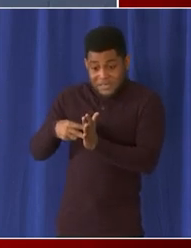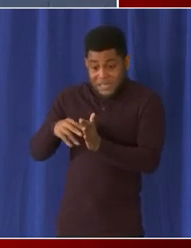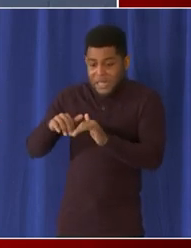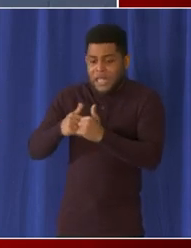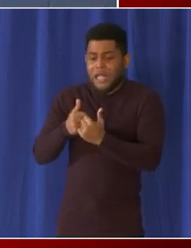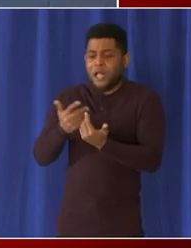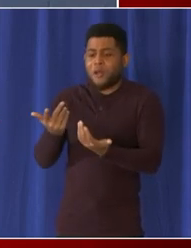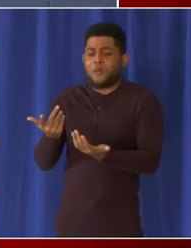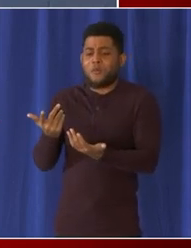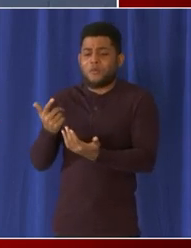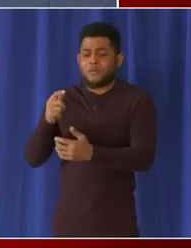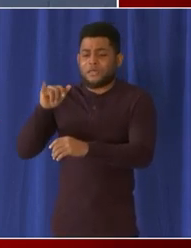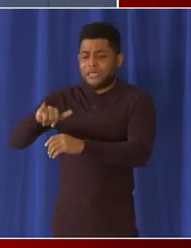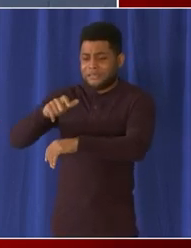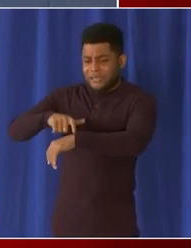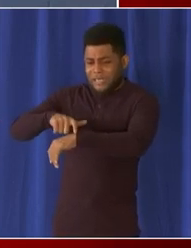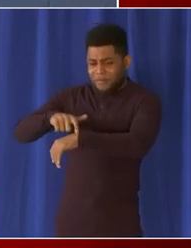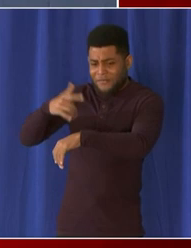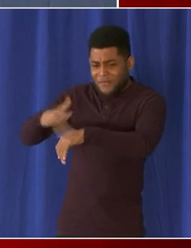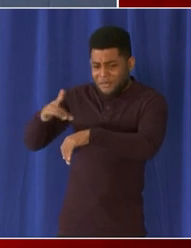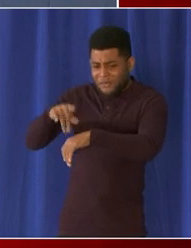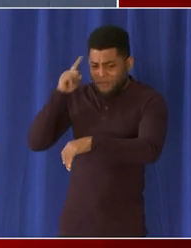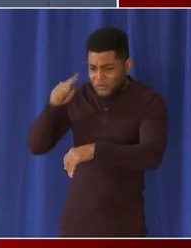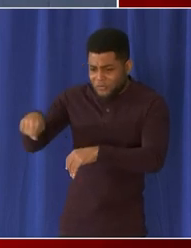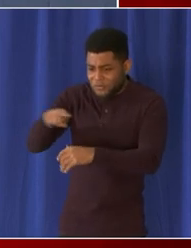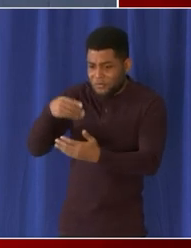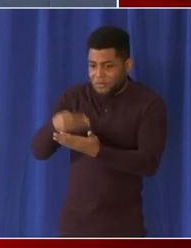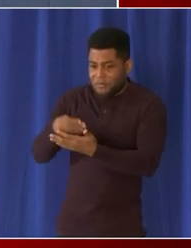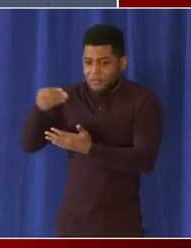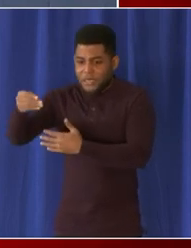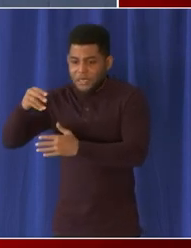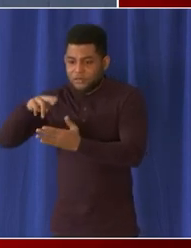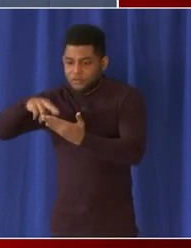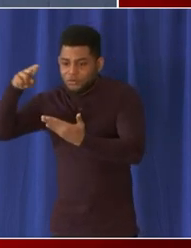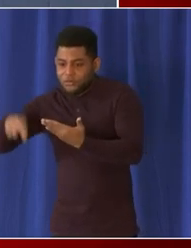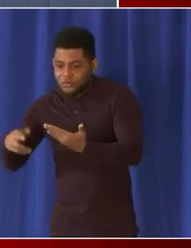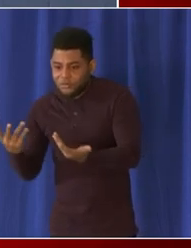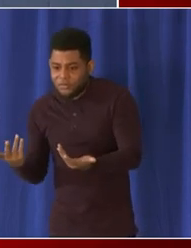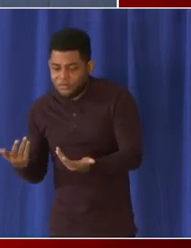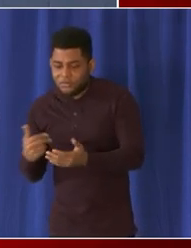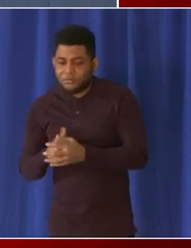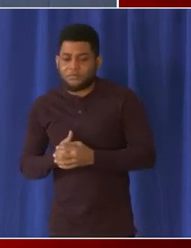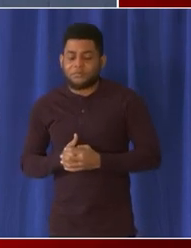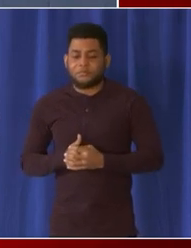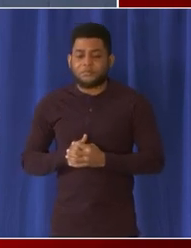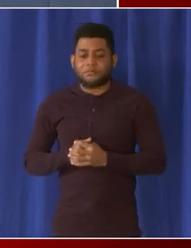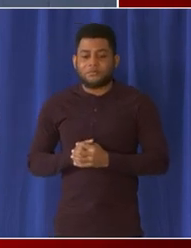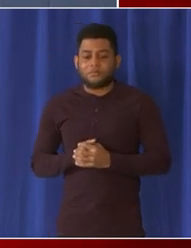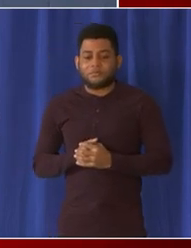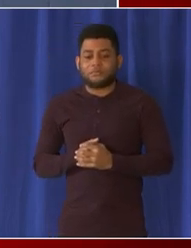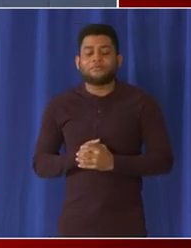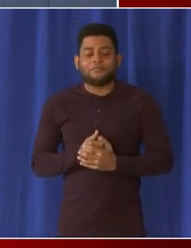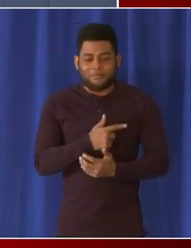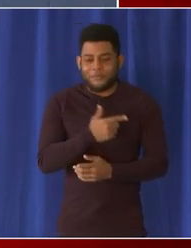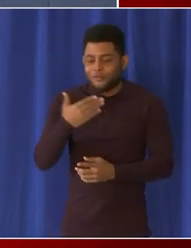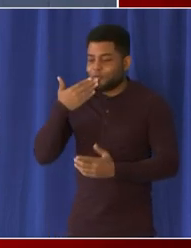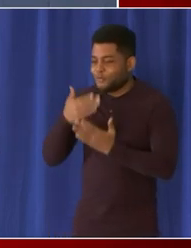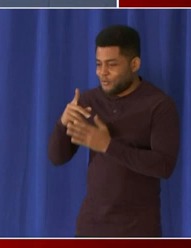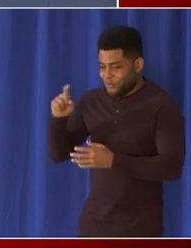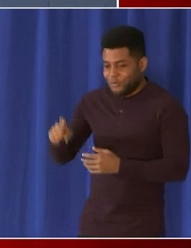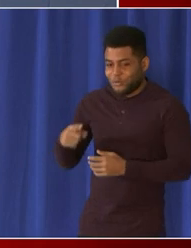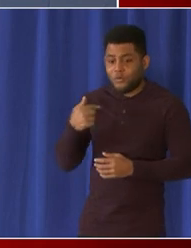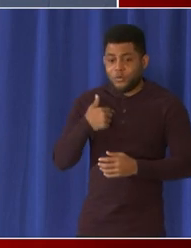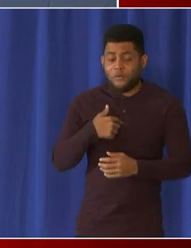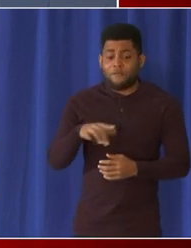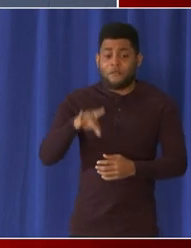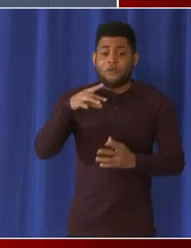for that like you did before would you do that that is such a great question uh so we've learned a lot from what we experienced uh